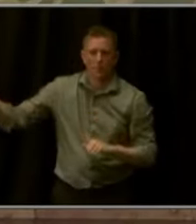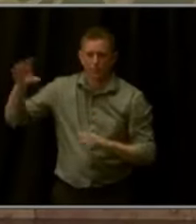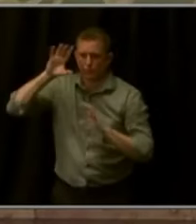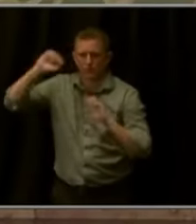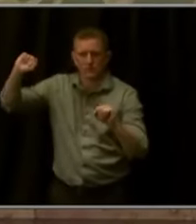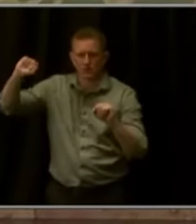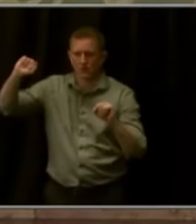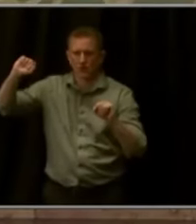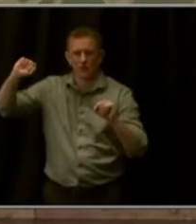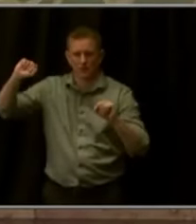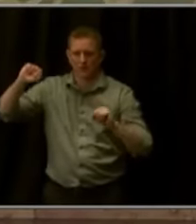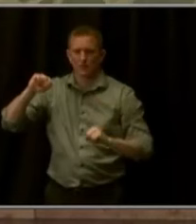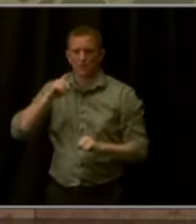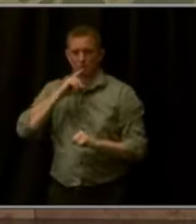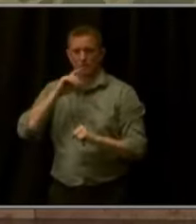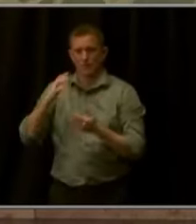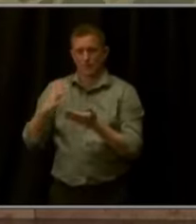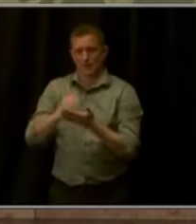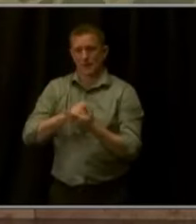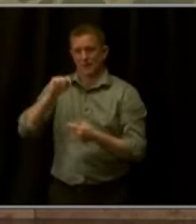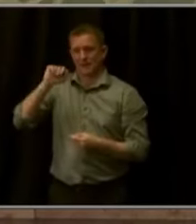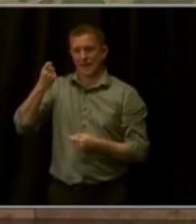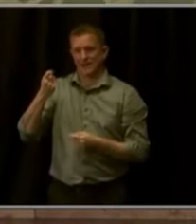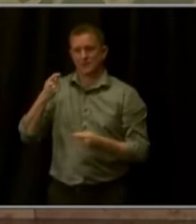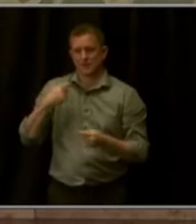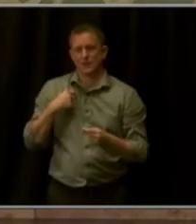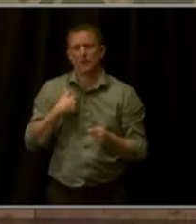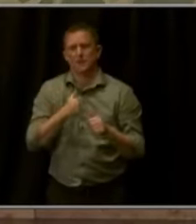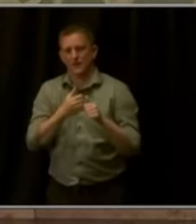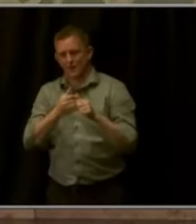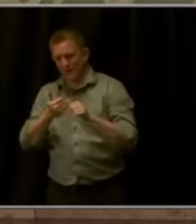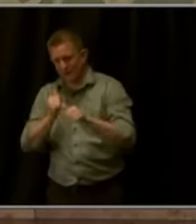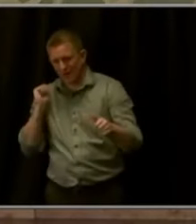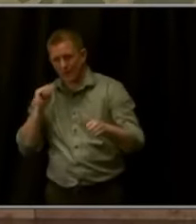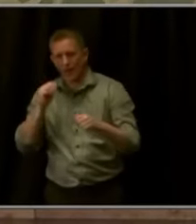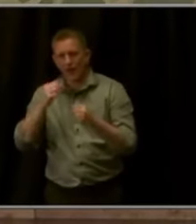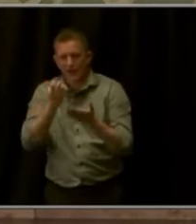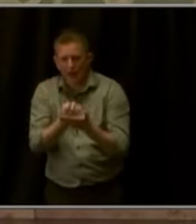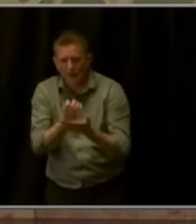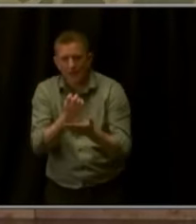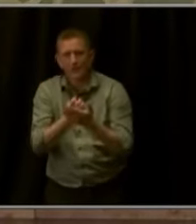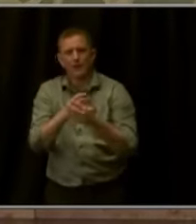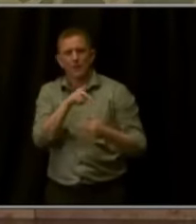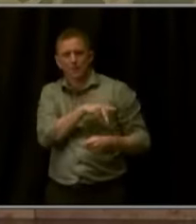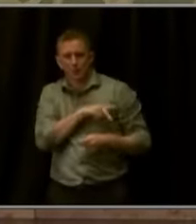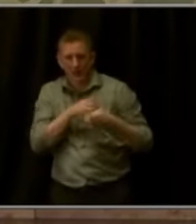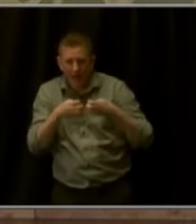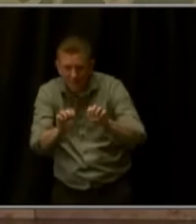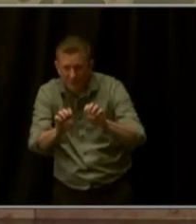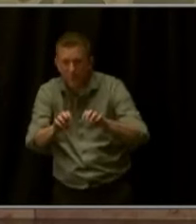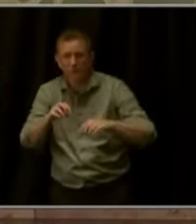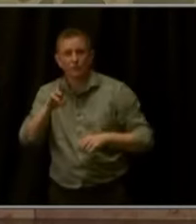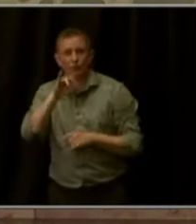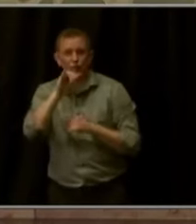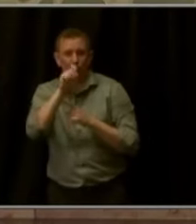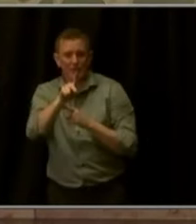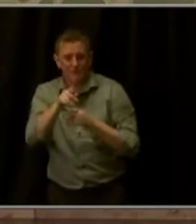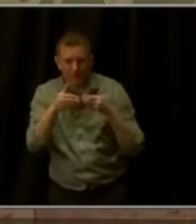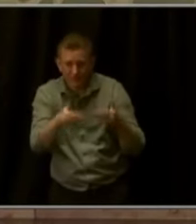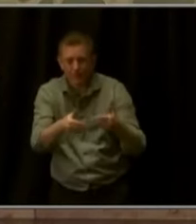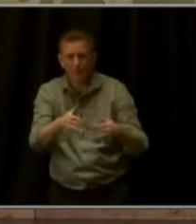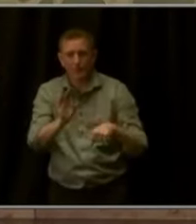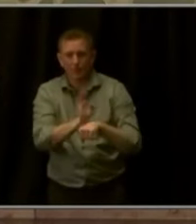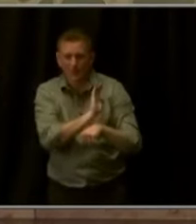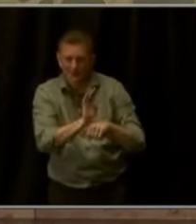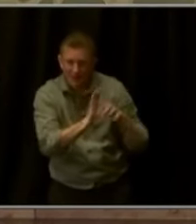and reduce the financial incentives for personal effort, investment, and risk-taking. And those help, those cuts in the income